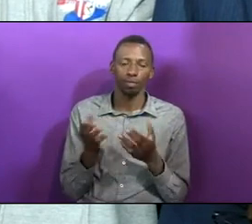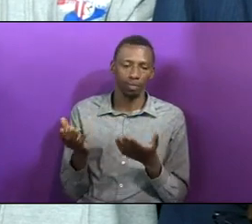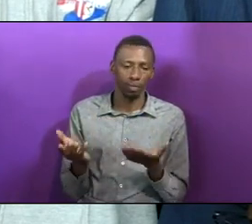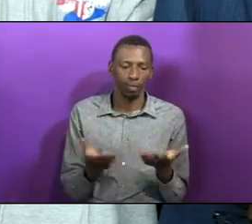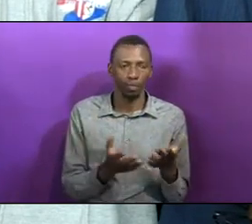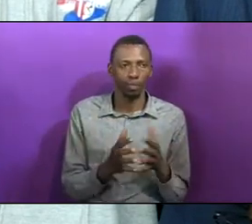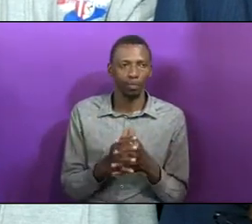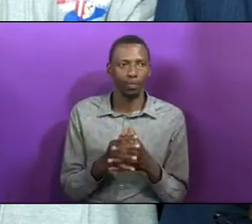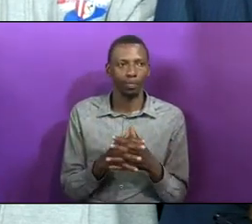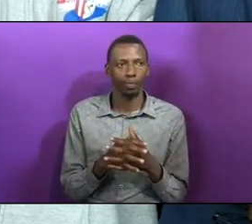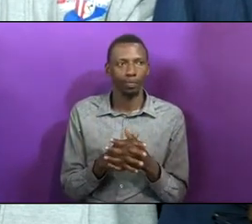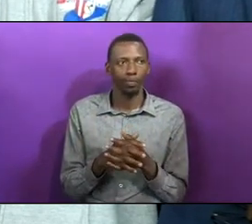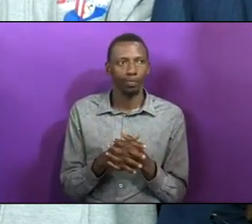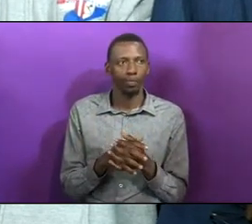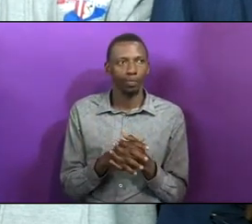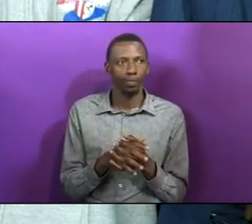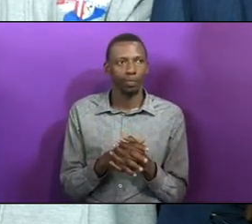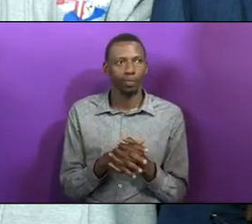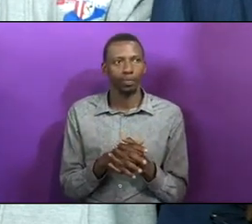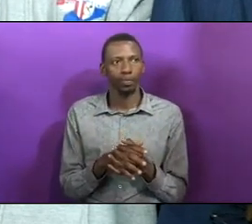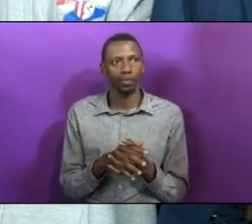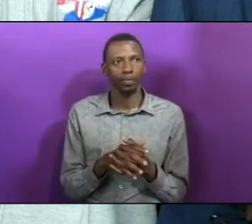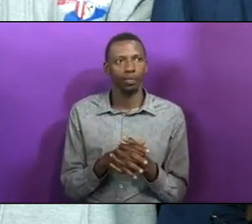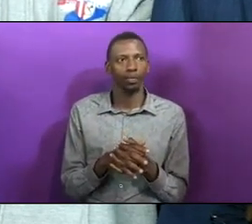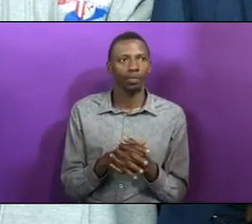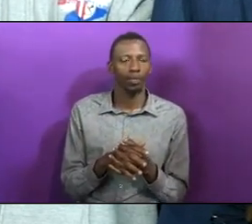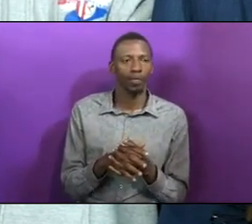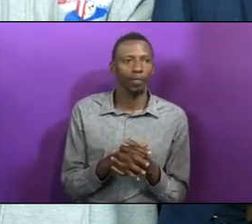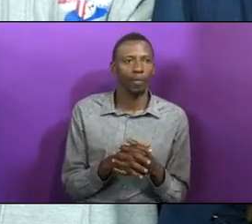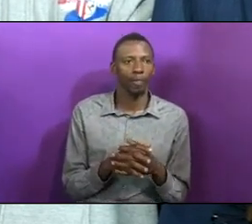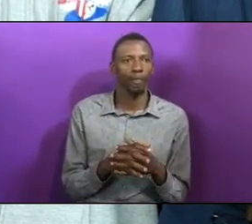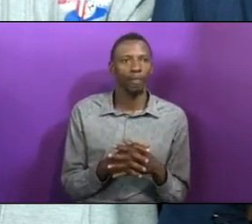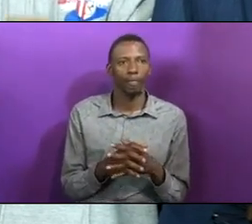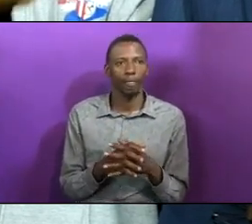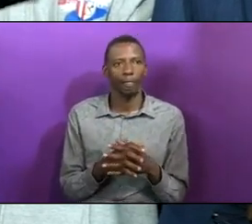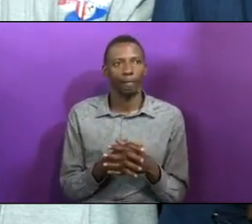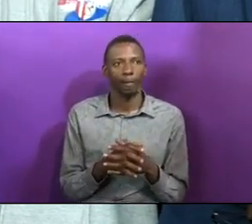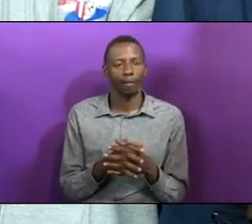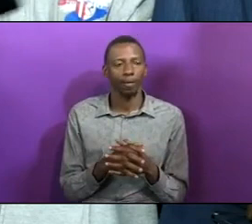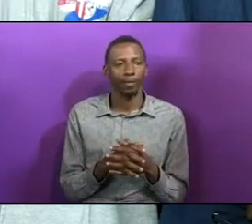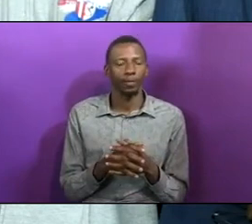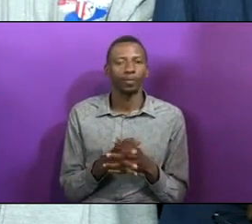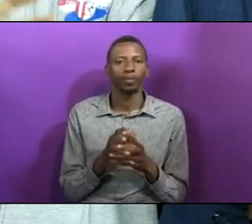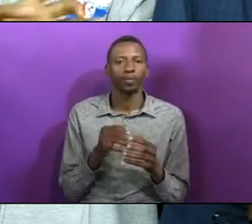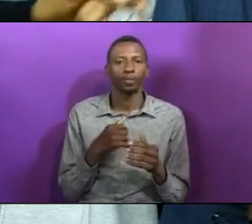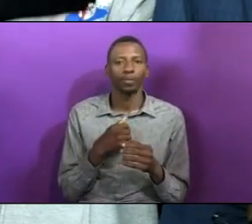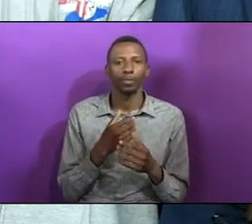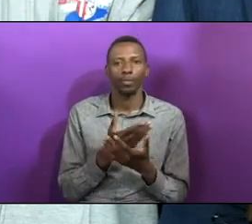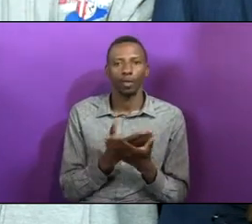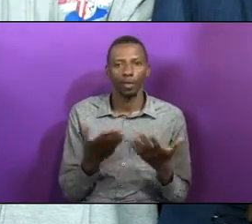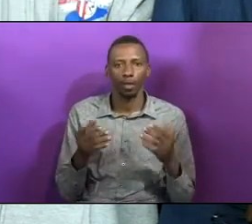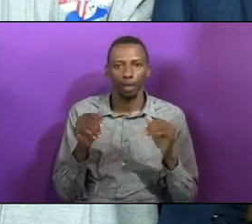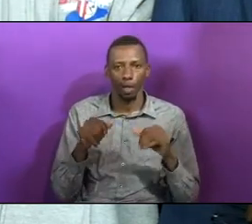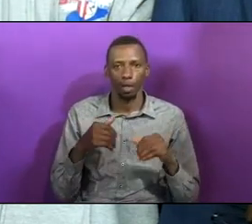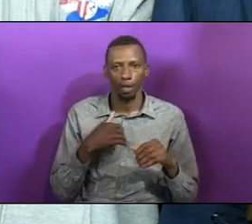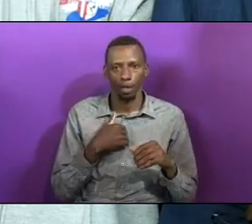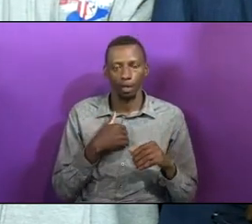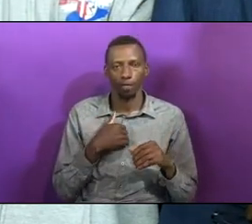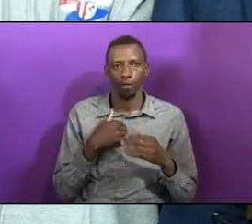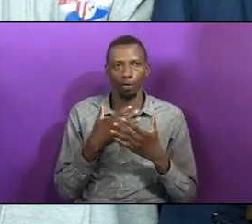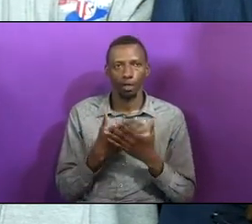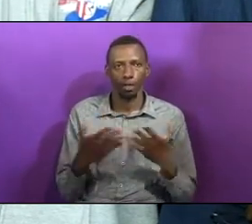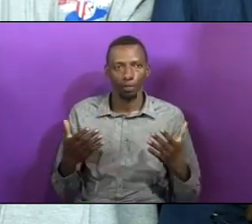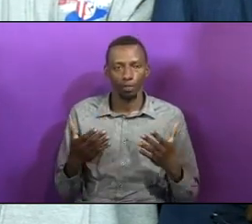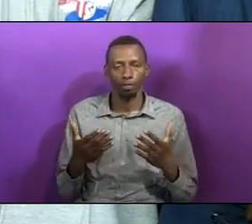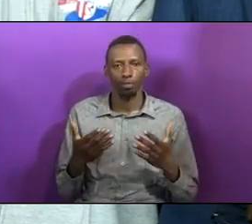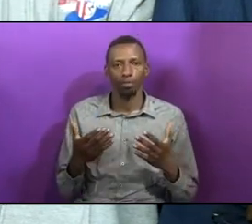bring them. As you also bring our children and you say, Father, bless me. That I may have something to sow for the fact that I am a woman.